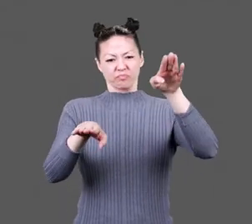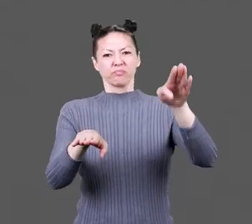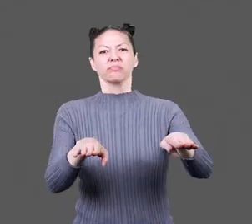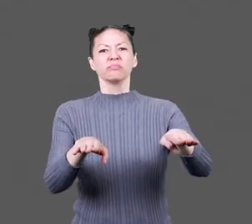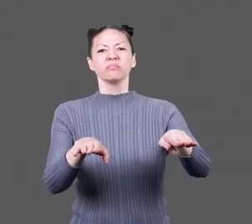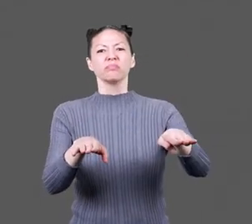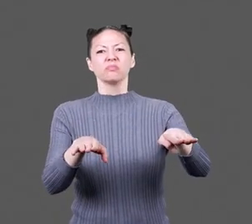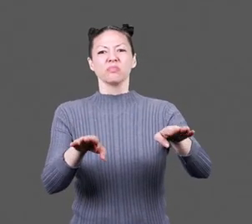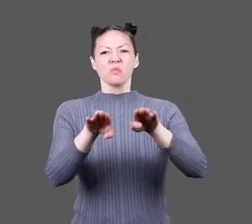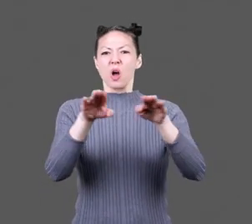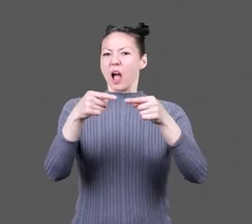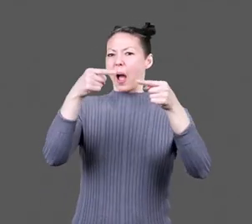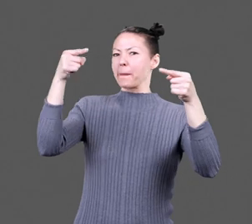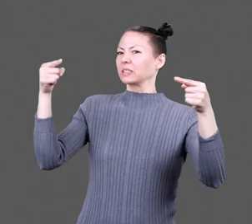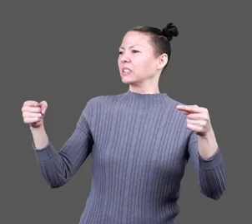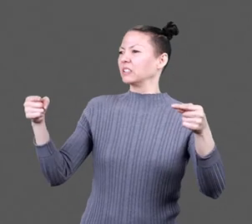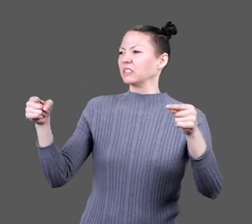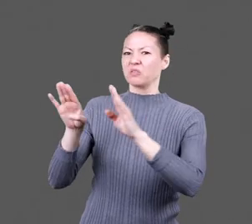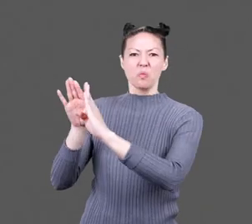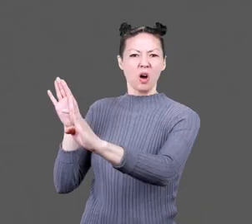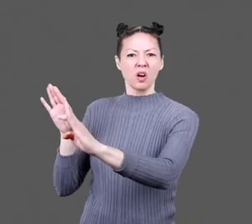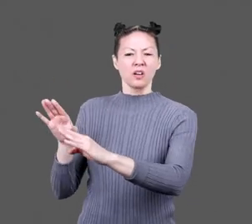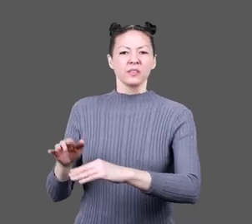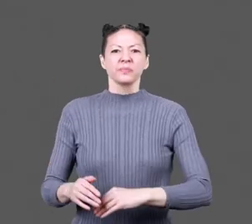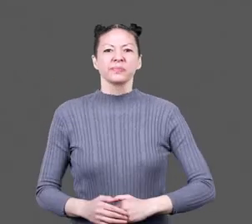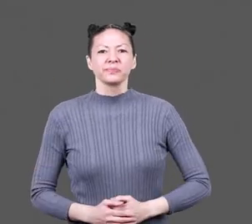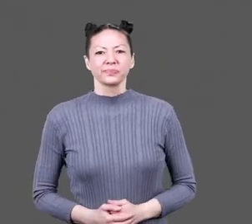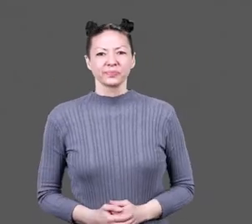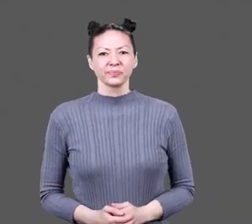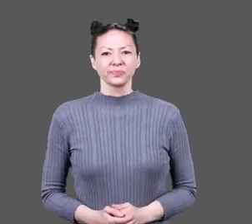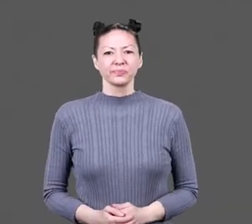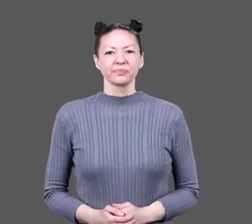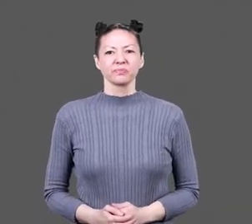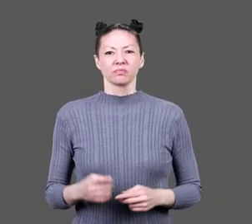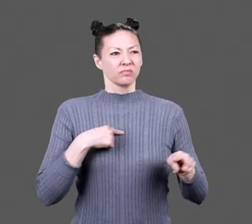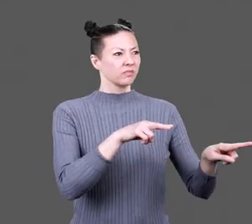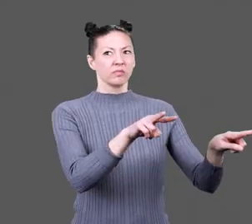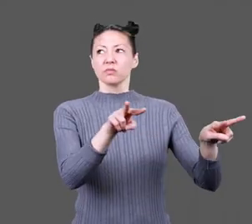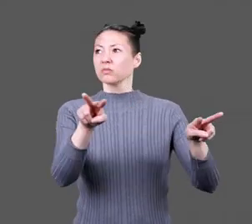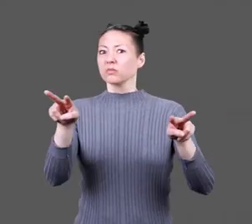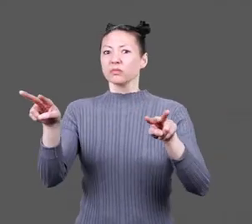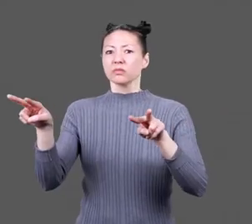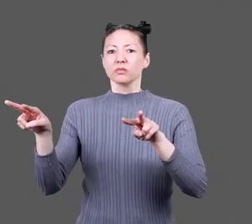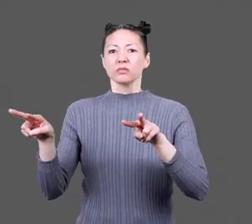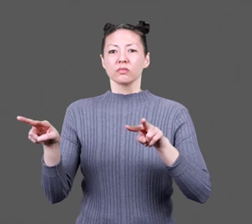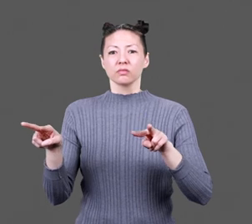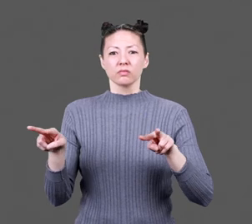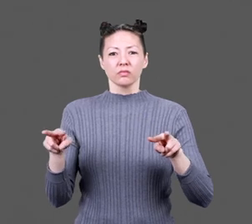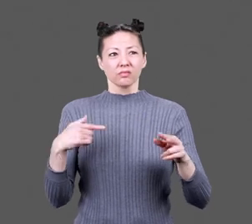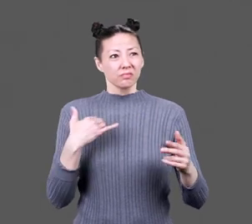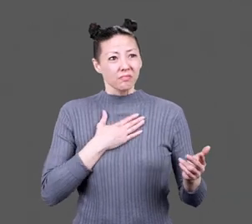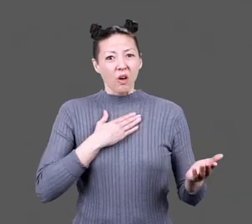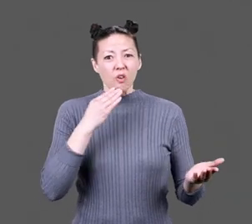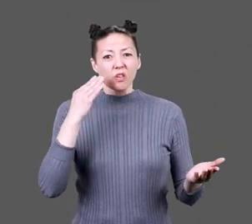frames with thin mattresses sit against the opposite wall in the otherwise barren room. As I looked around me at the